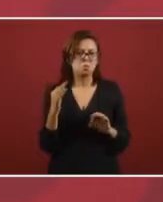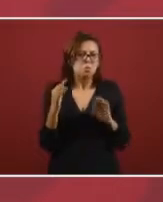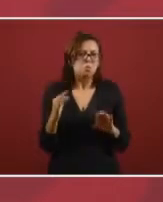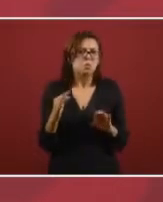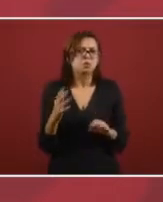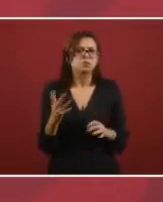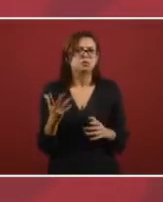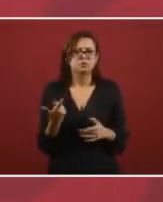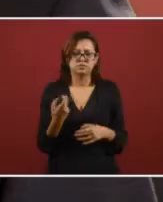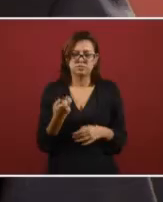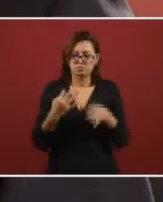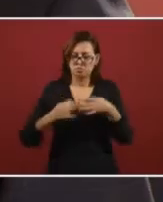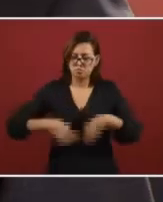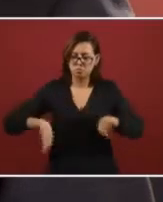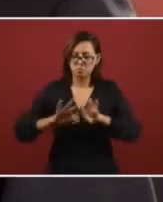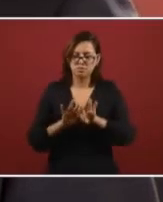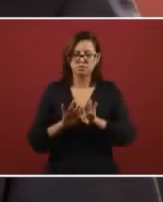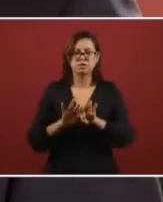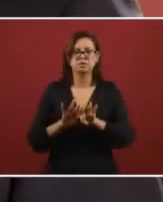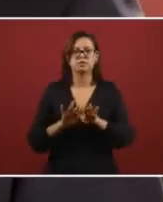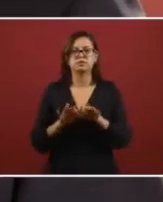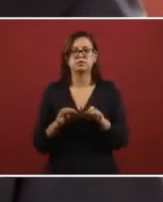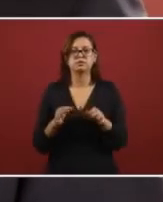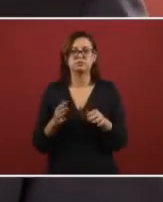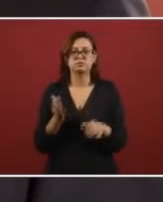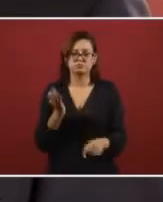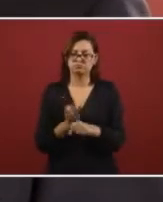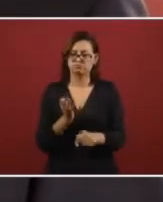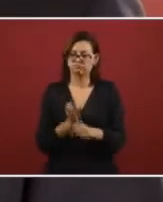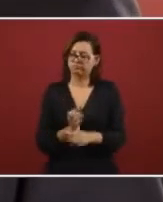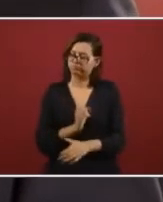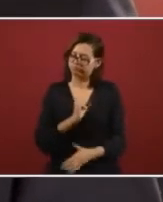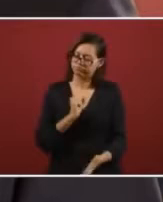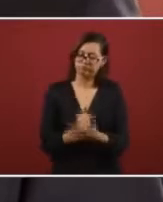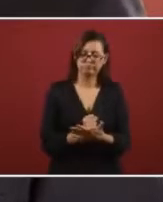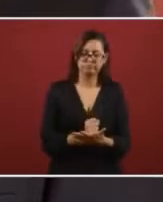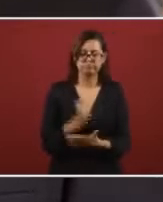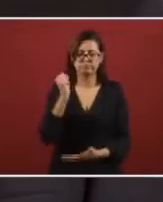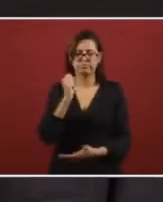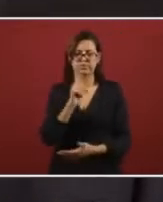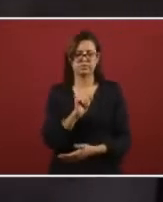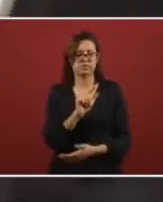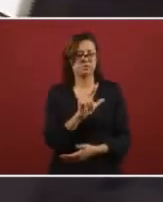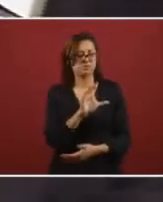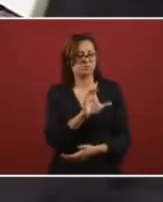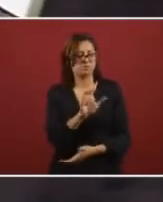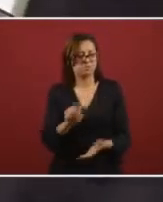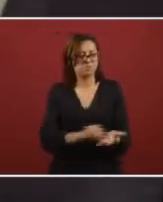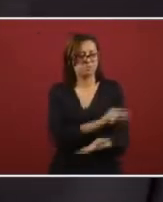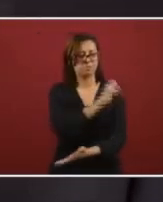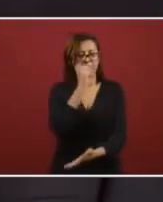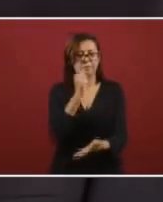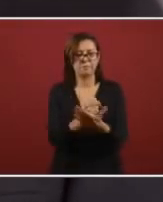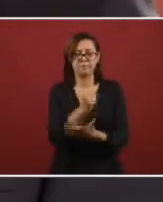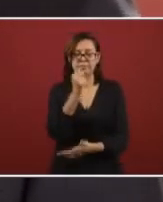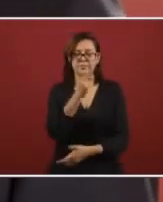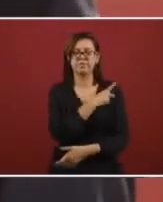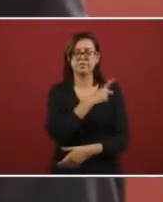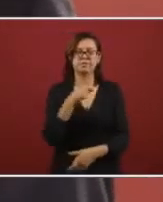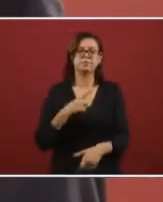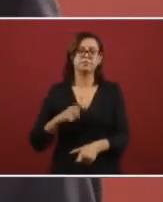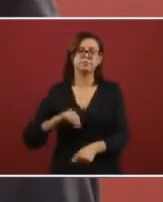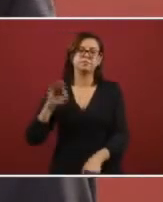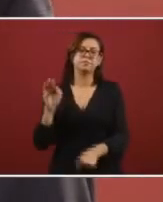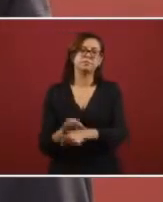And that is why it is very important to us that they approve the treaty, because it's convenient